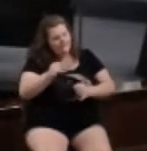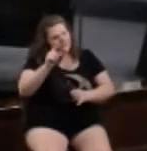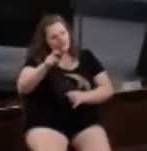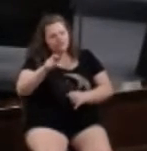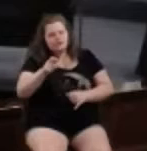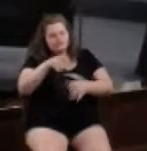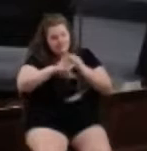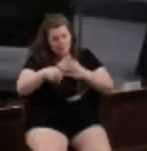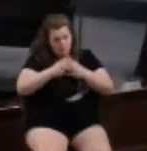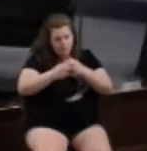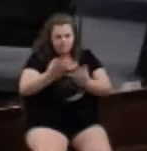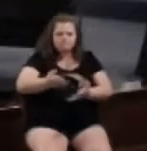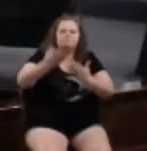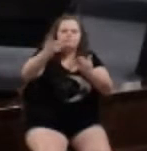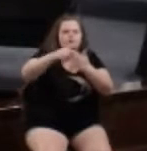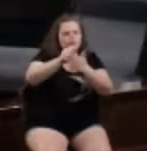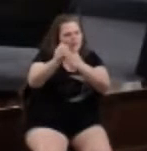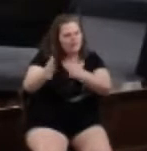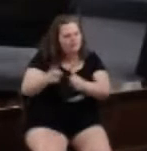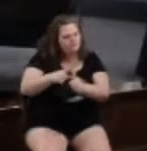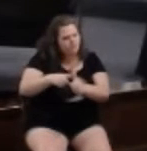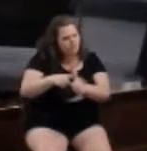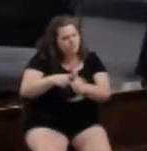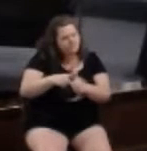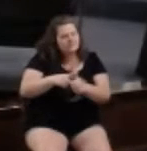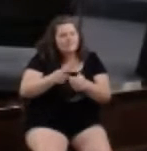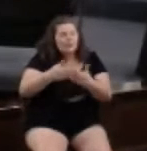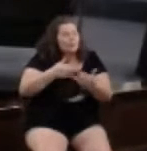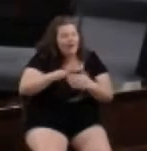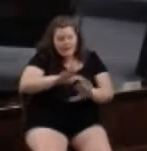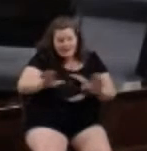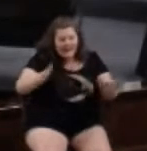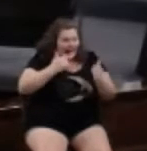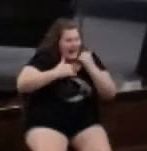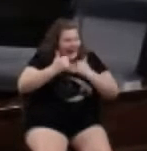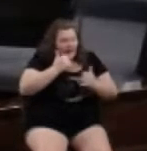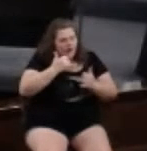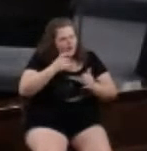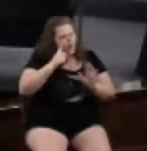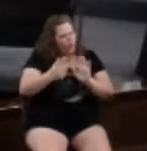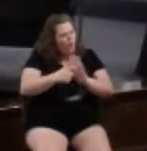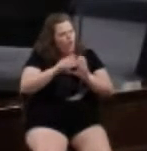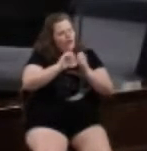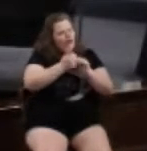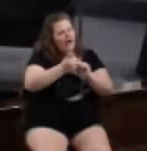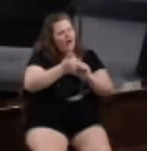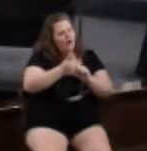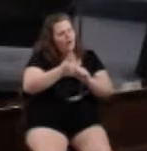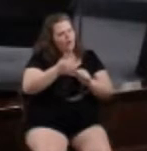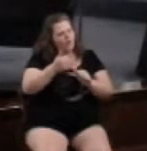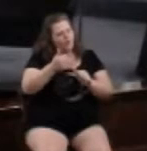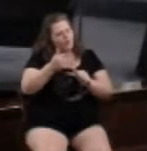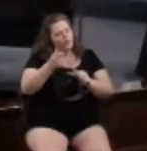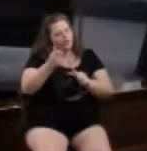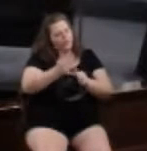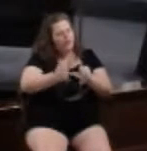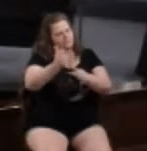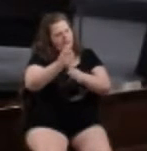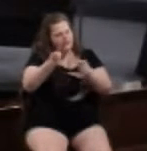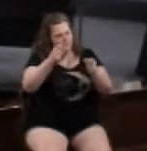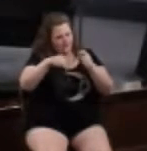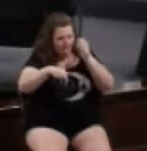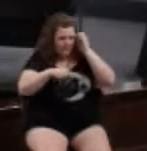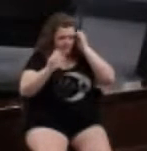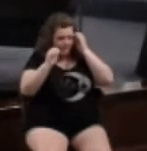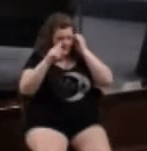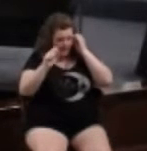first. Despite their errors, take notice of how the apostles handled this. In Acts